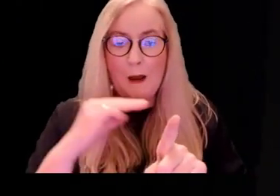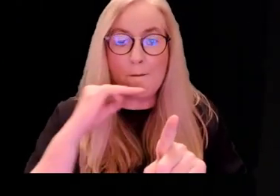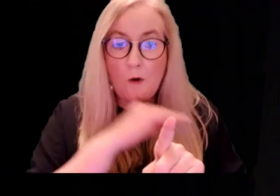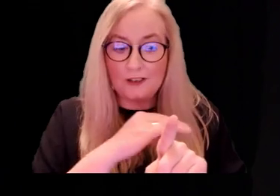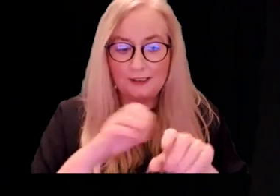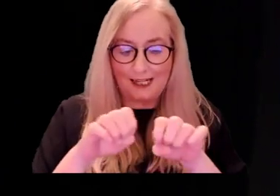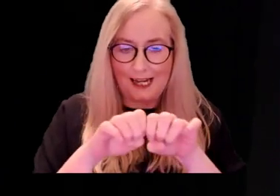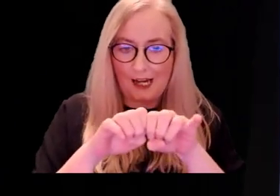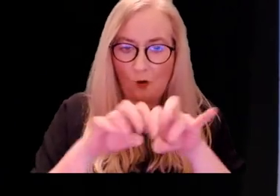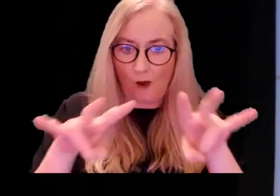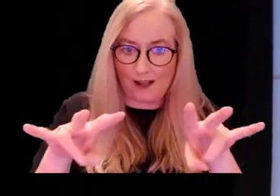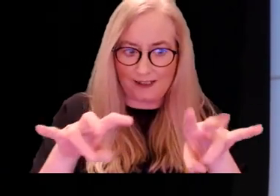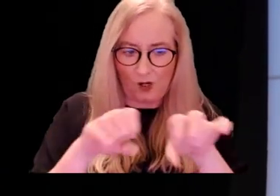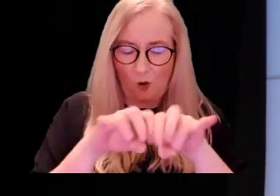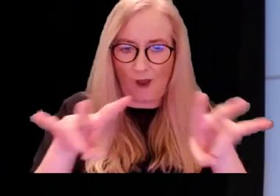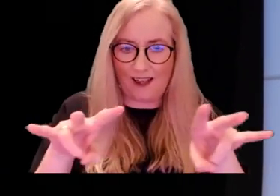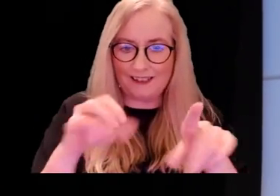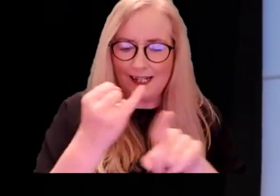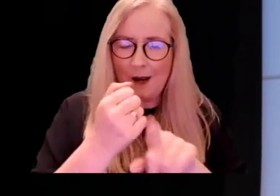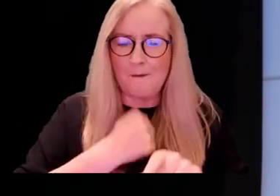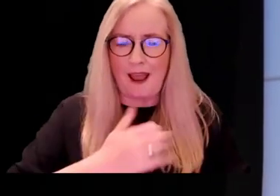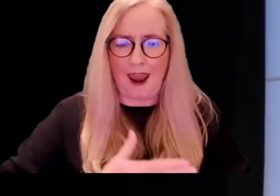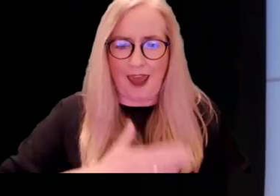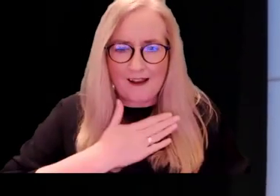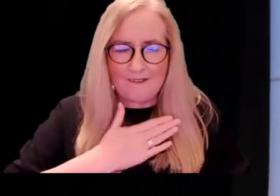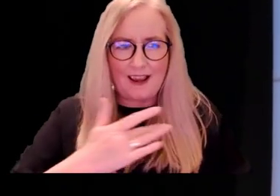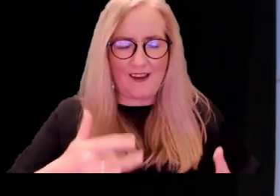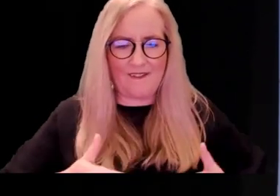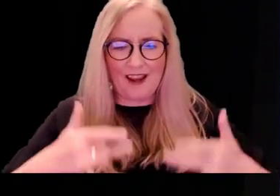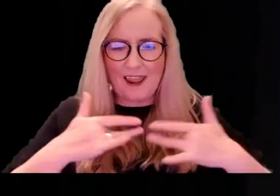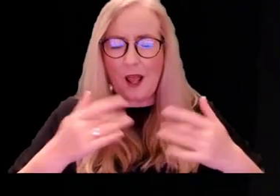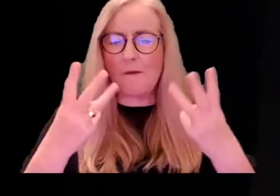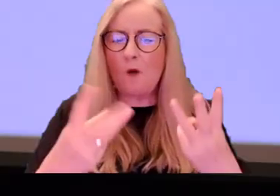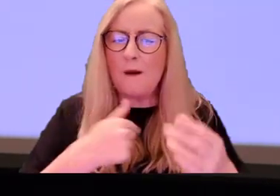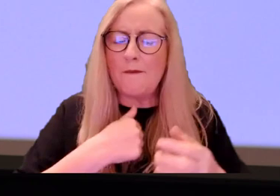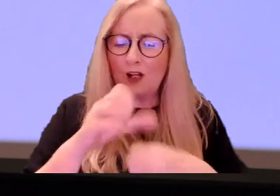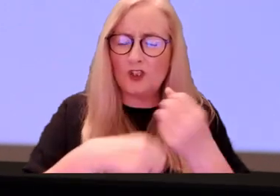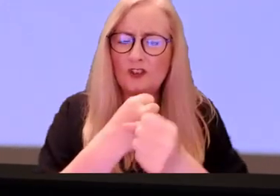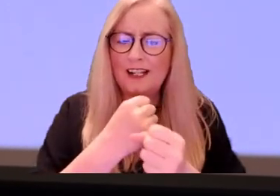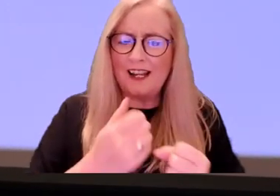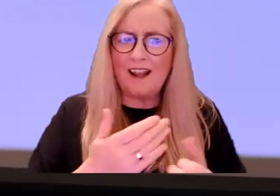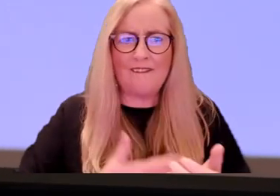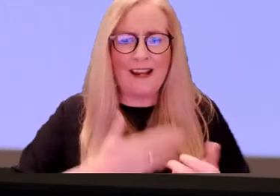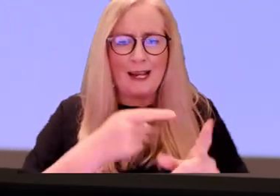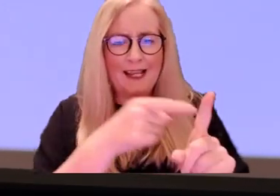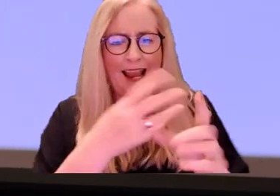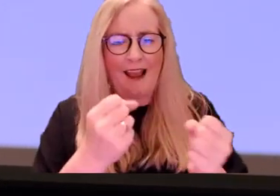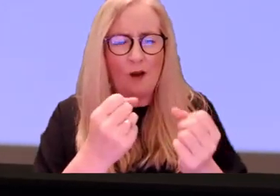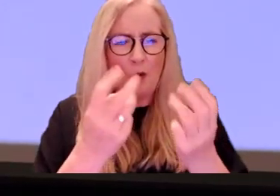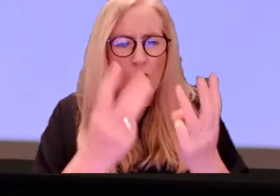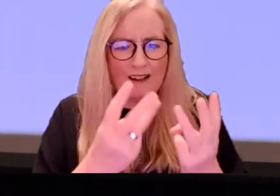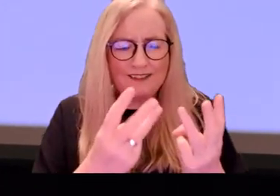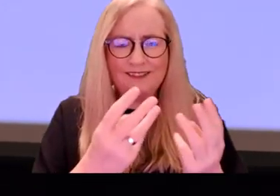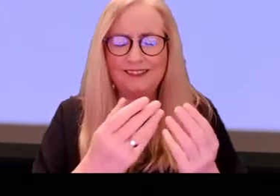equality is in my life and feelings. I want my son to feel he's wanted